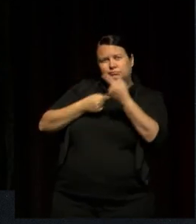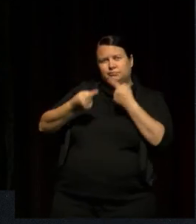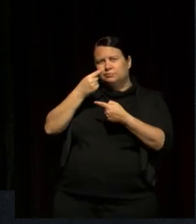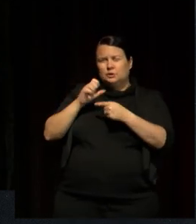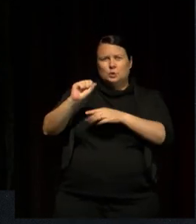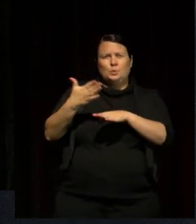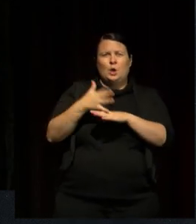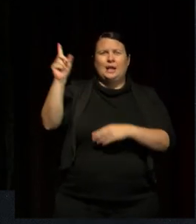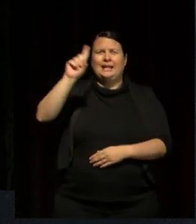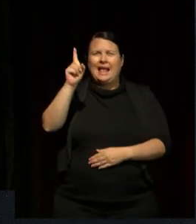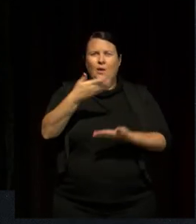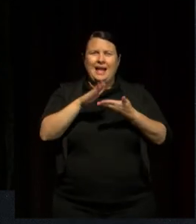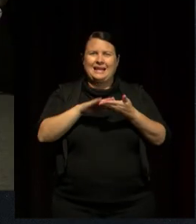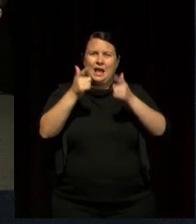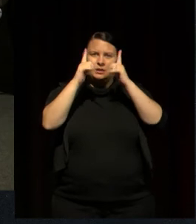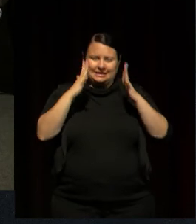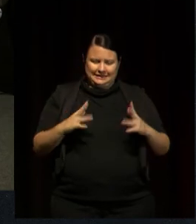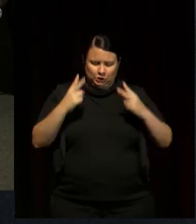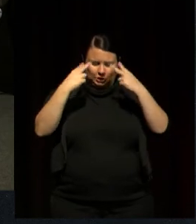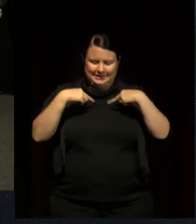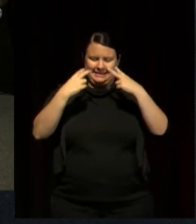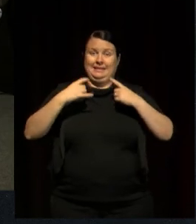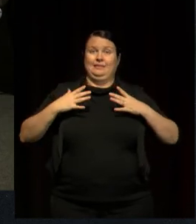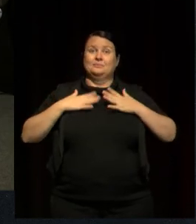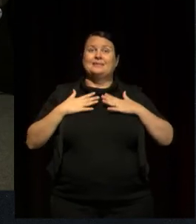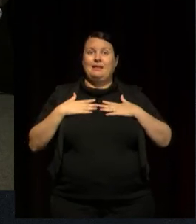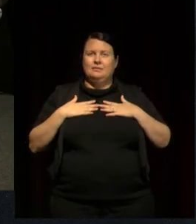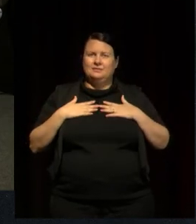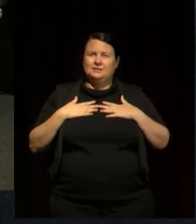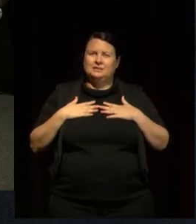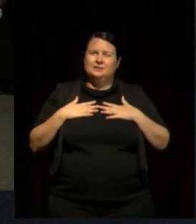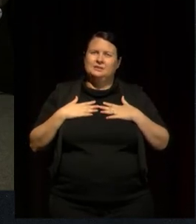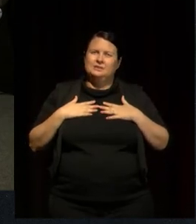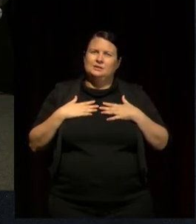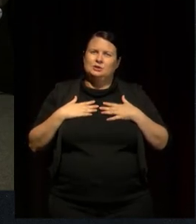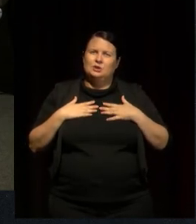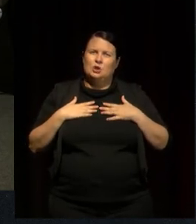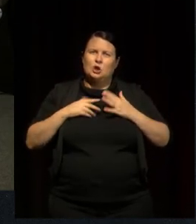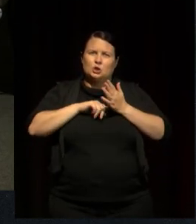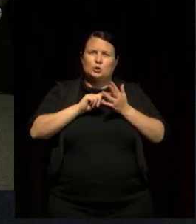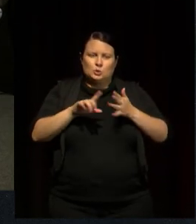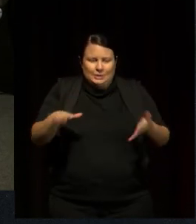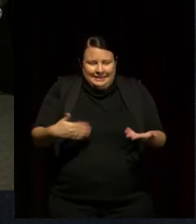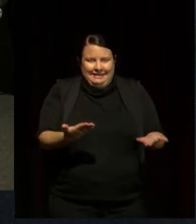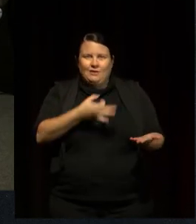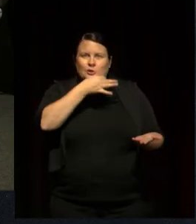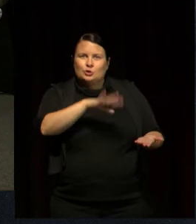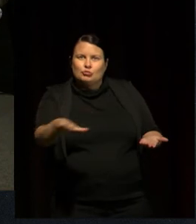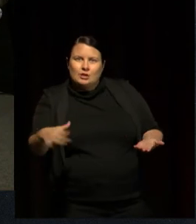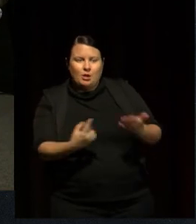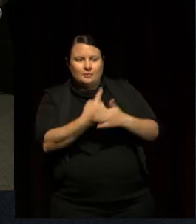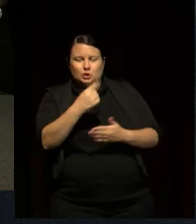now and how teachers see themselves as really giving birth to children's ideas and